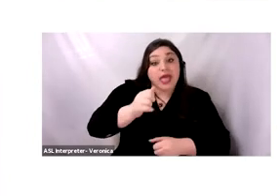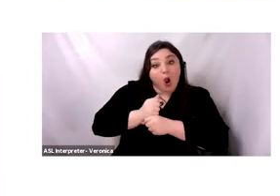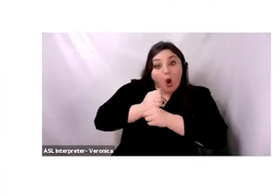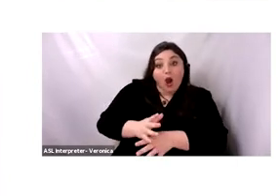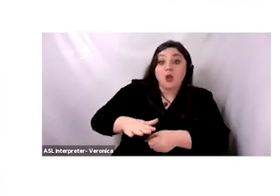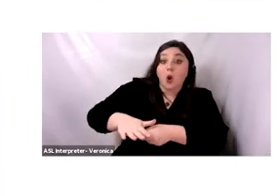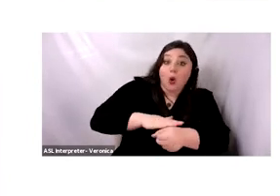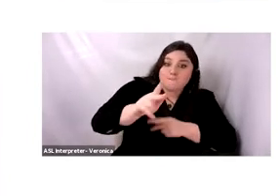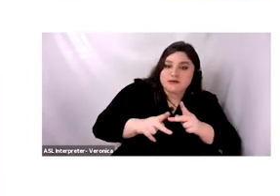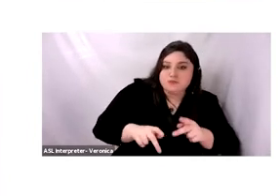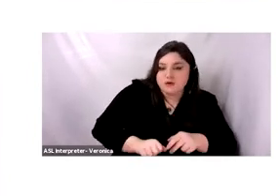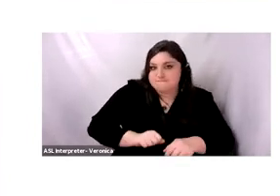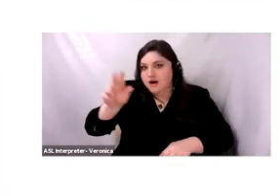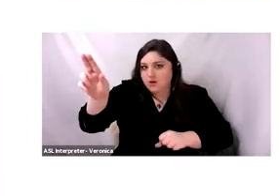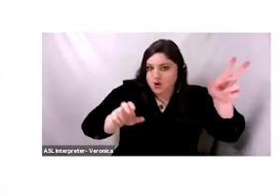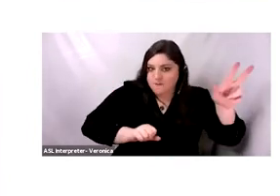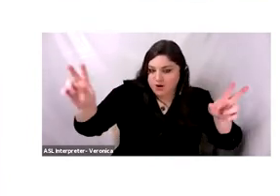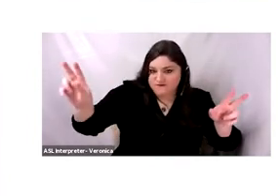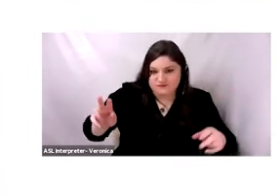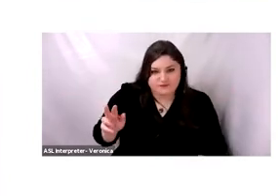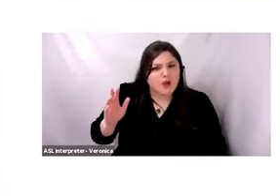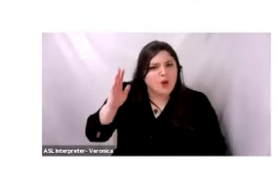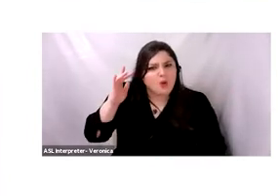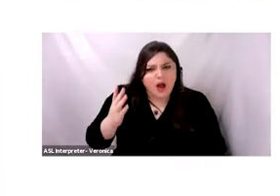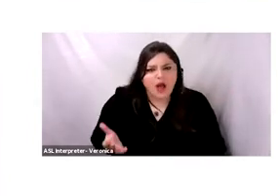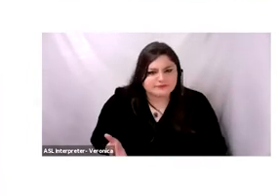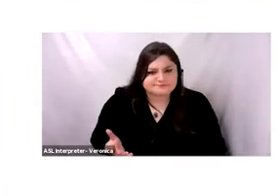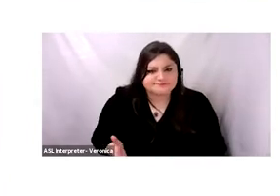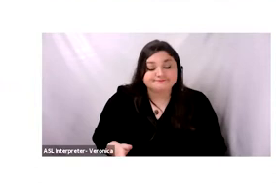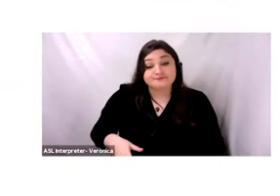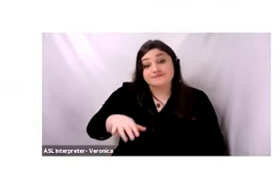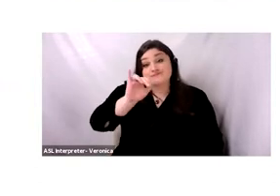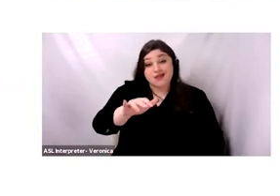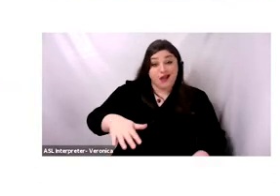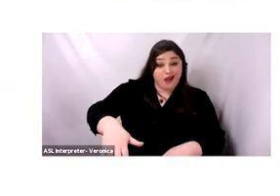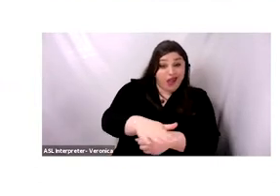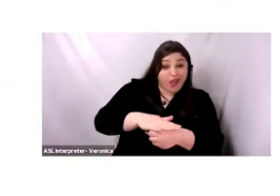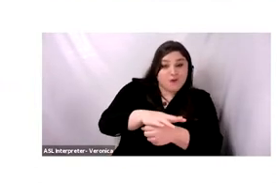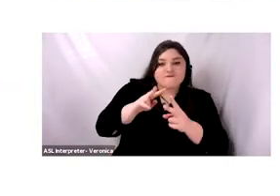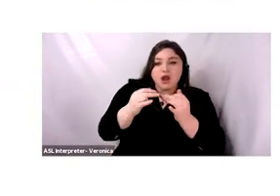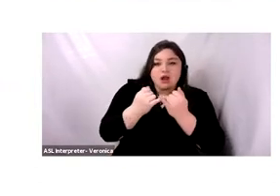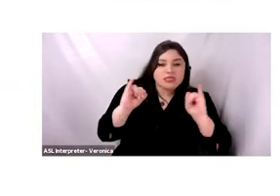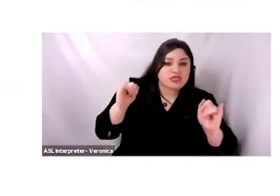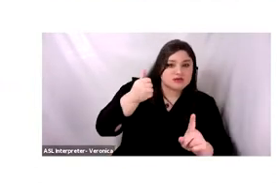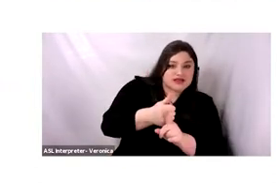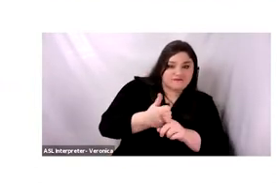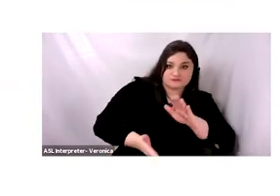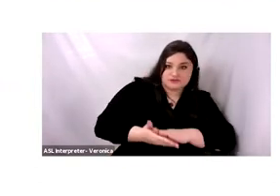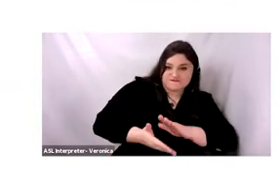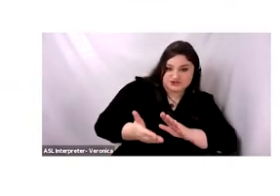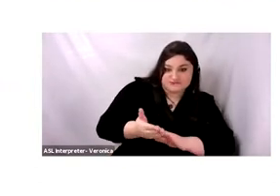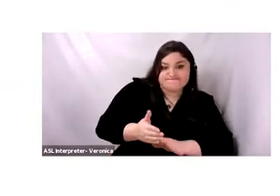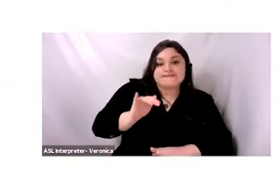This area, this autonomous Mount Liban, was primarily an enclave